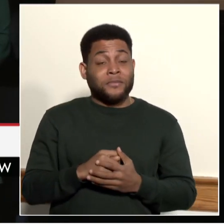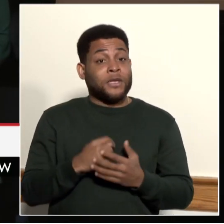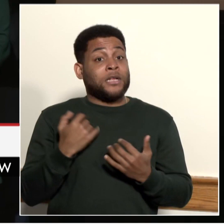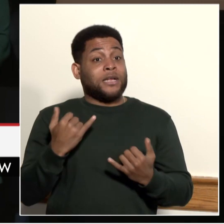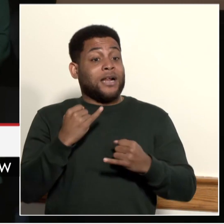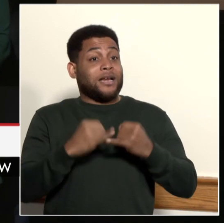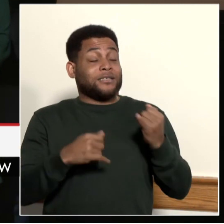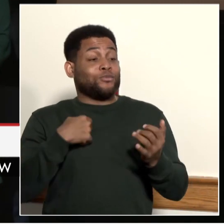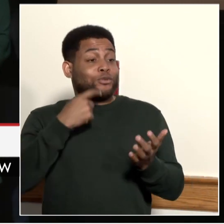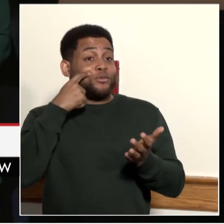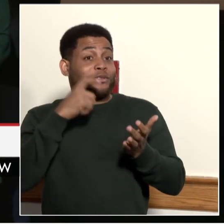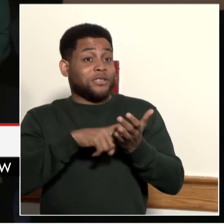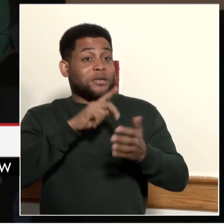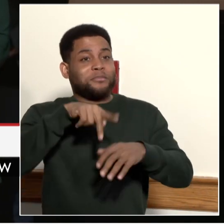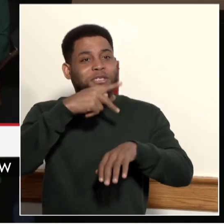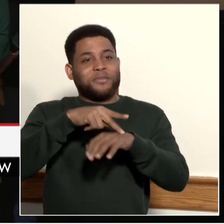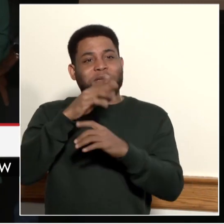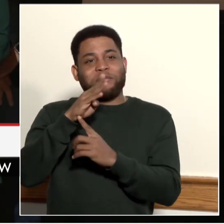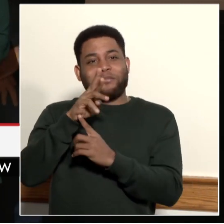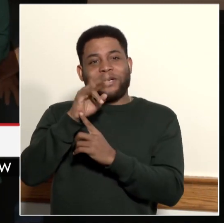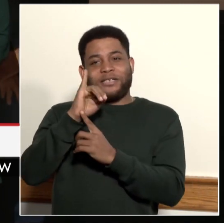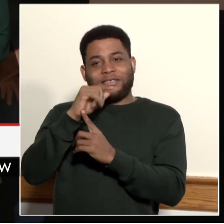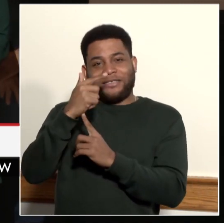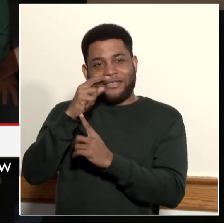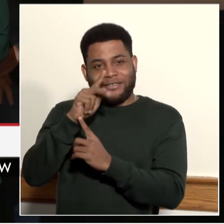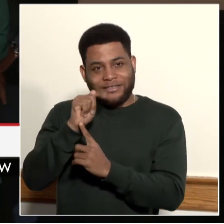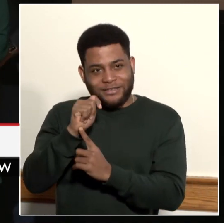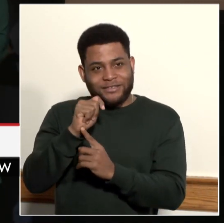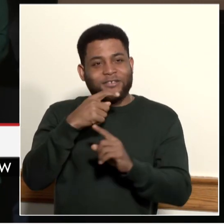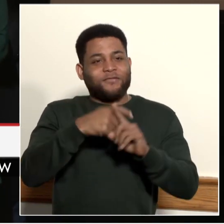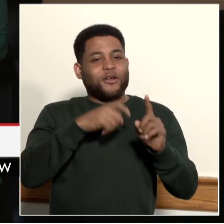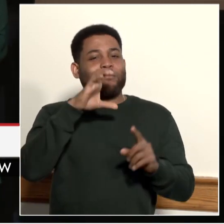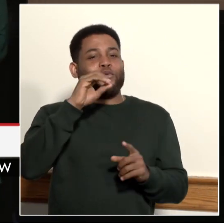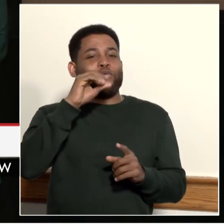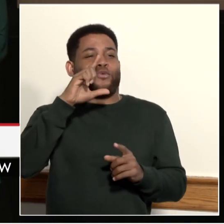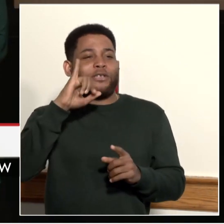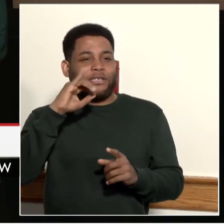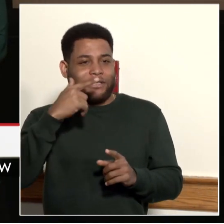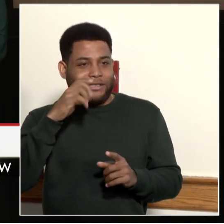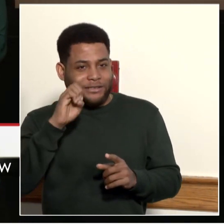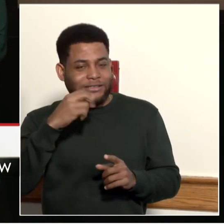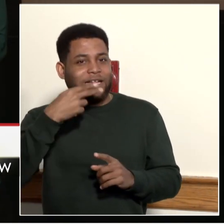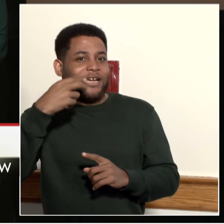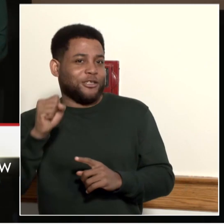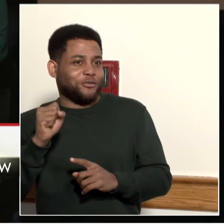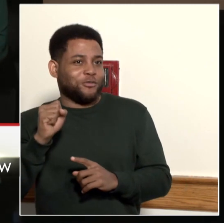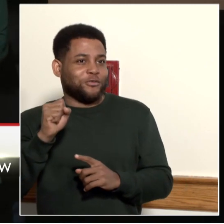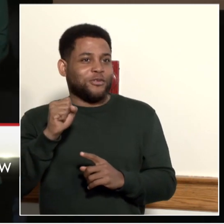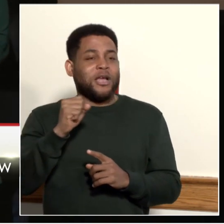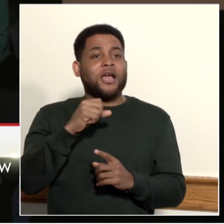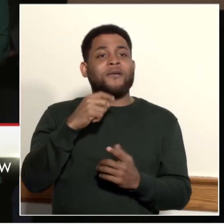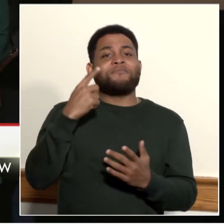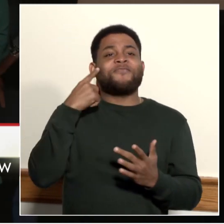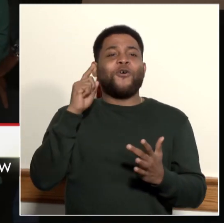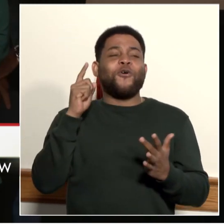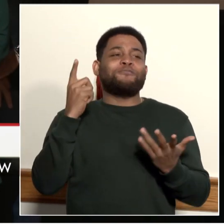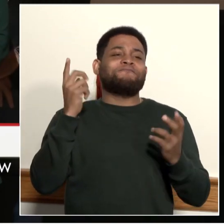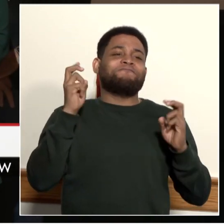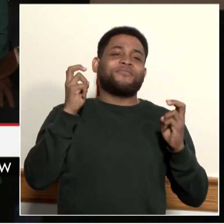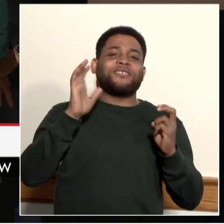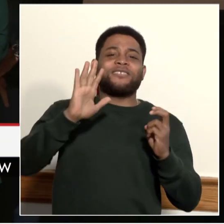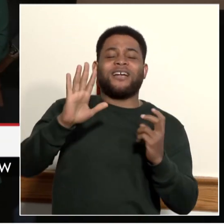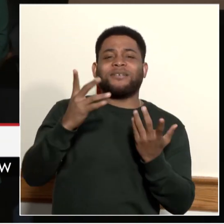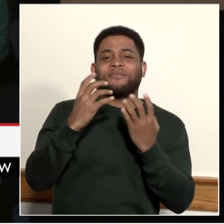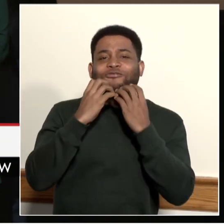the Coolidge High School community for your continued partnership as a feeder school and, of course, for embracing our scholars with the